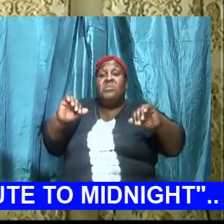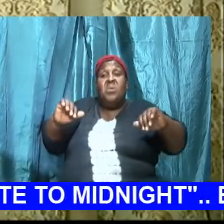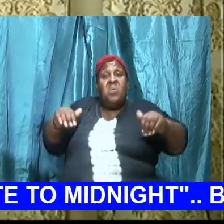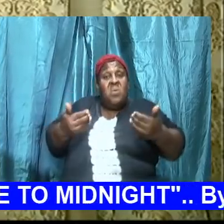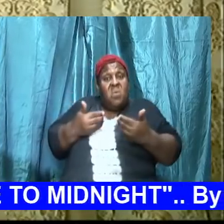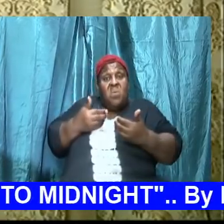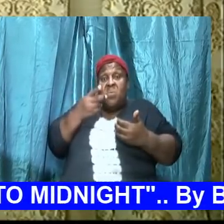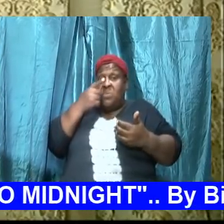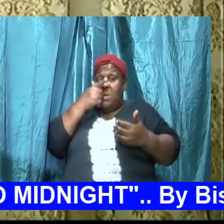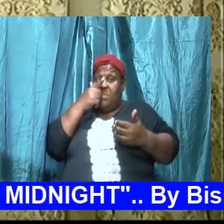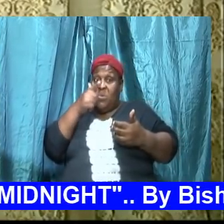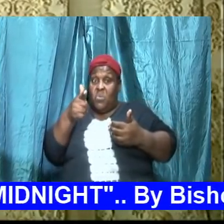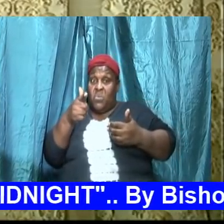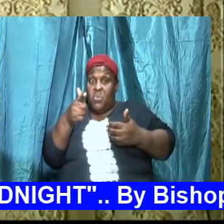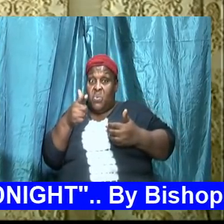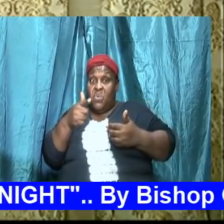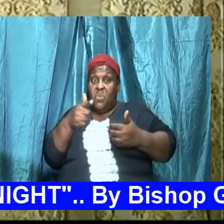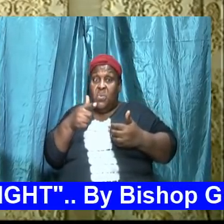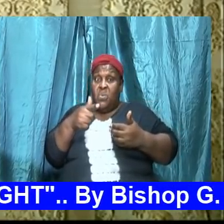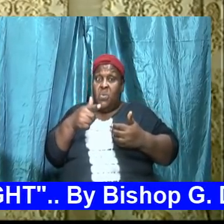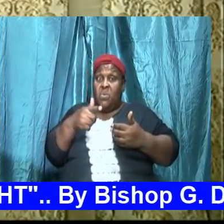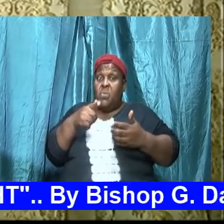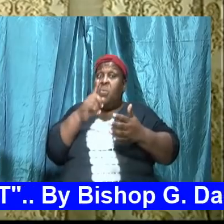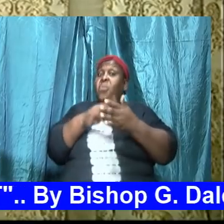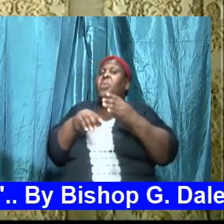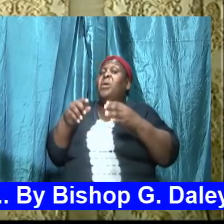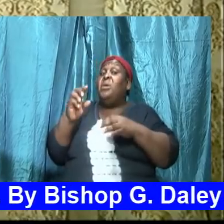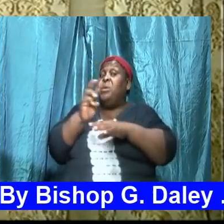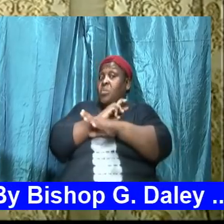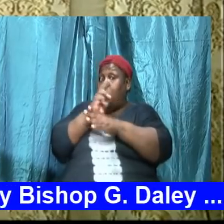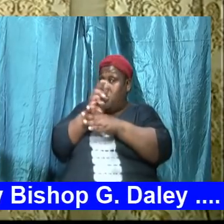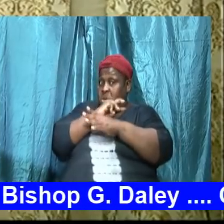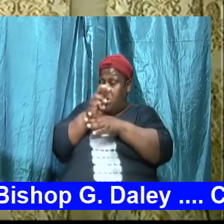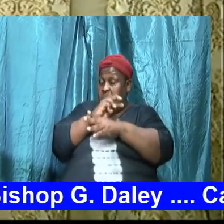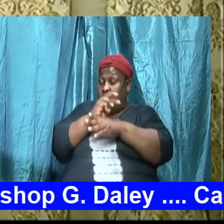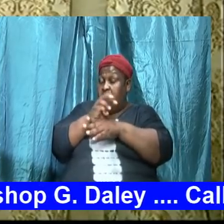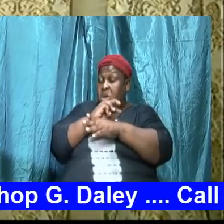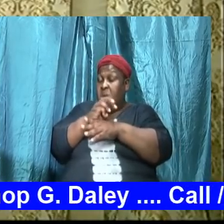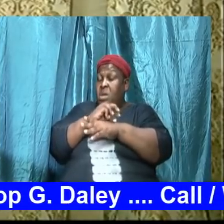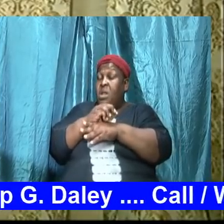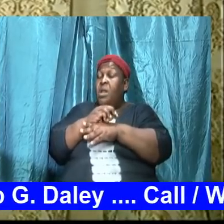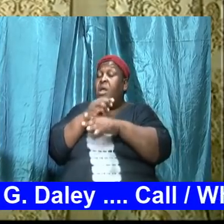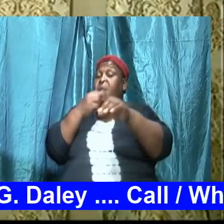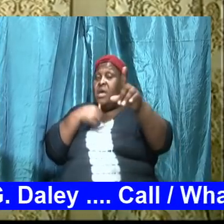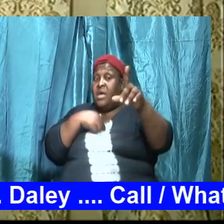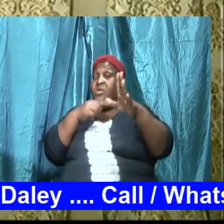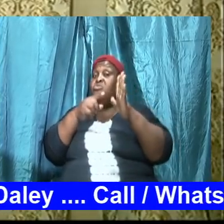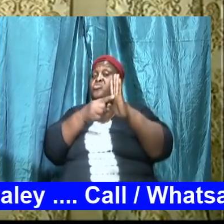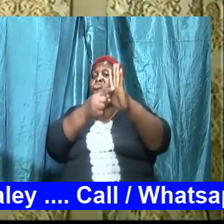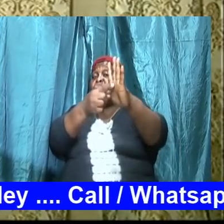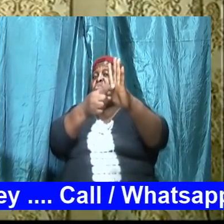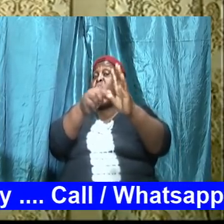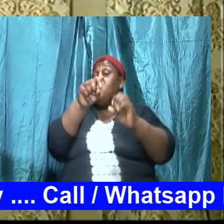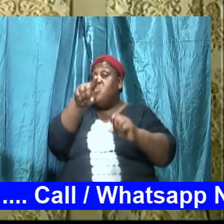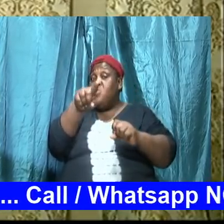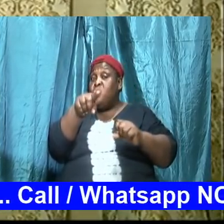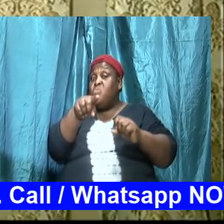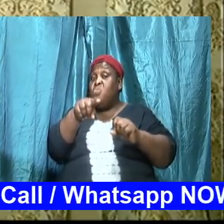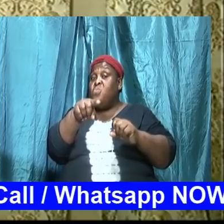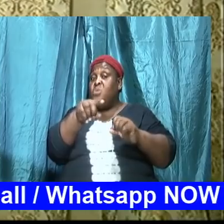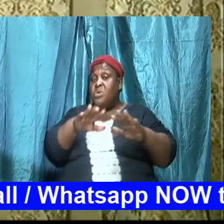advancing I will show you a child of God who is living in pretense the days